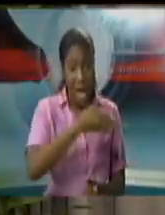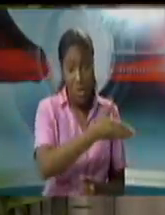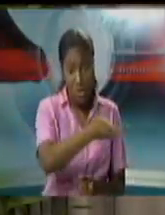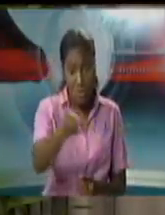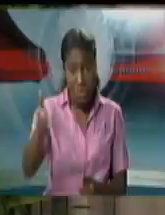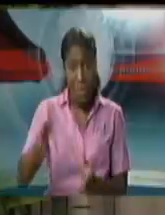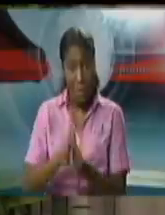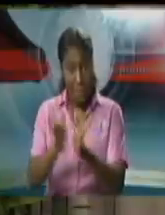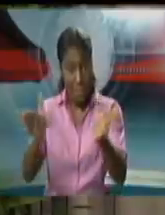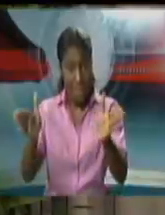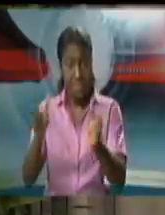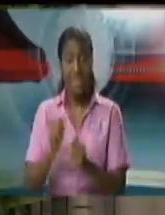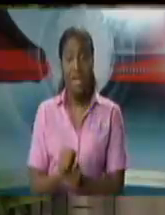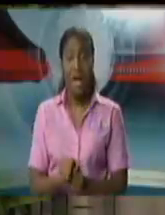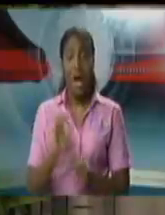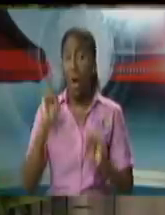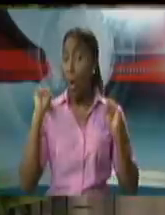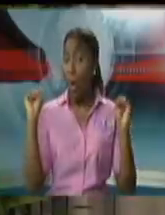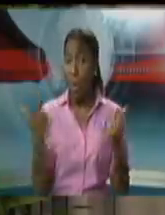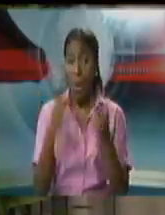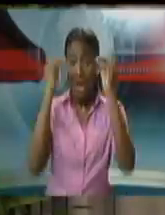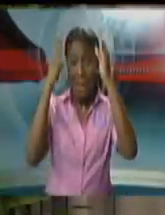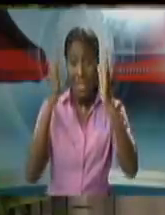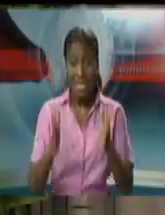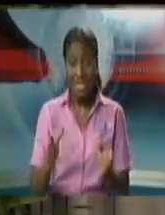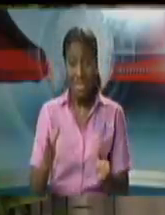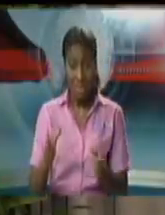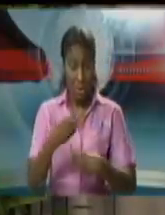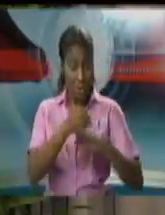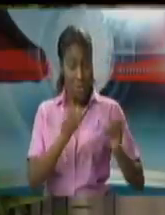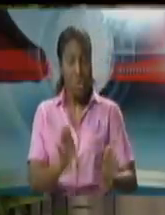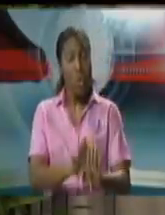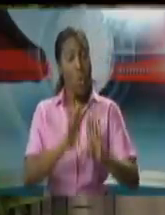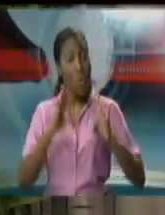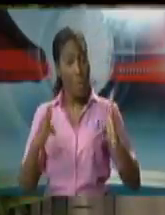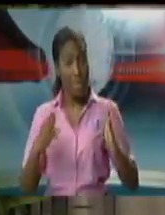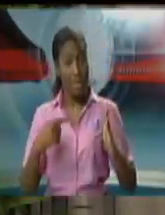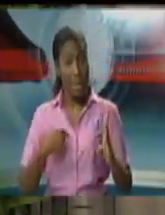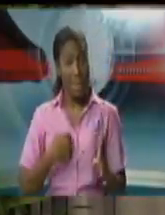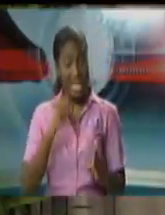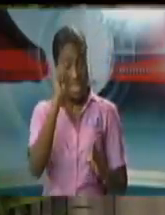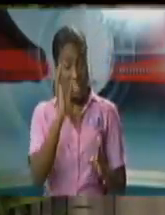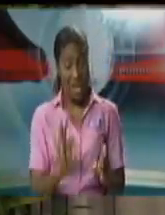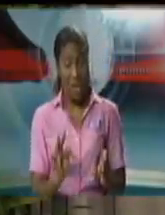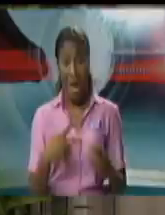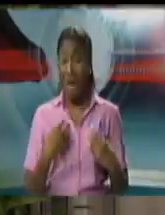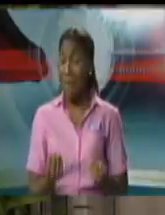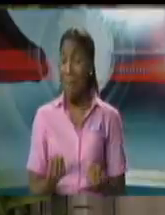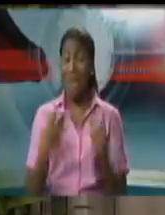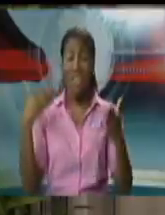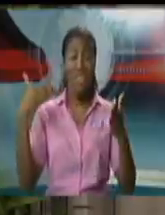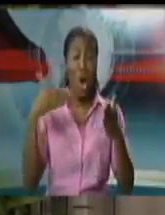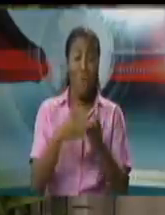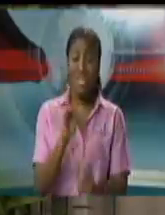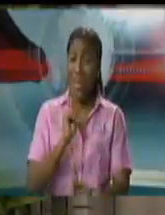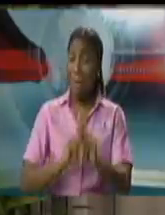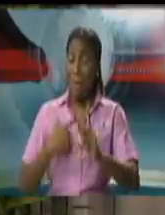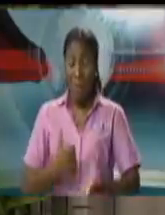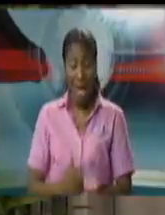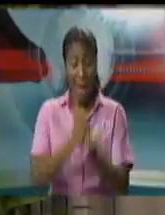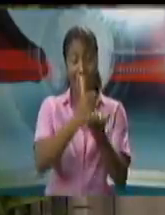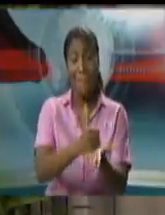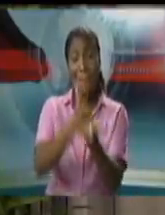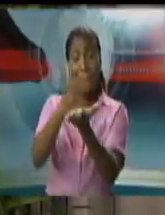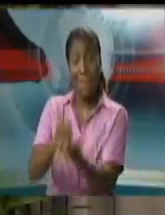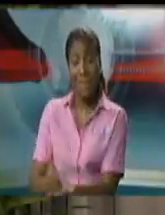our offices are open in my own constituency we have seen thousands of people for relief as we continue to